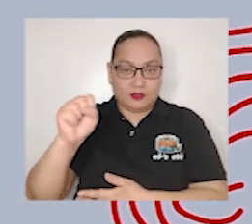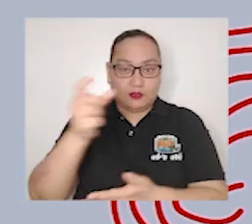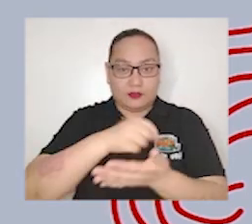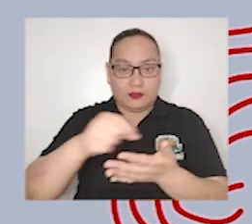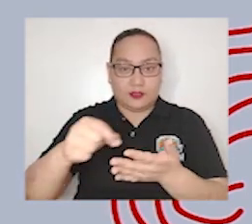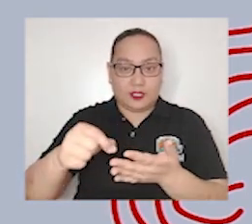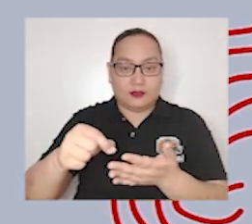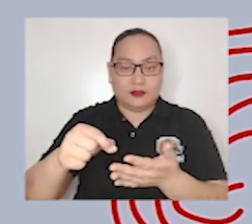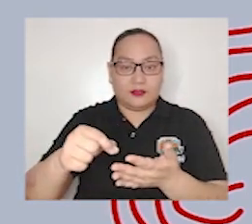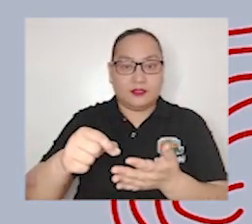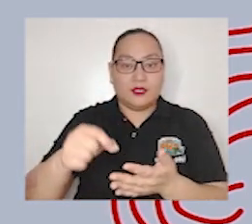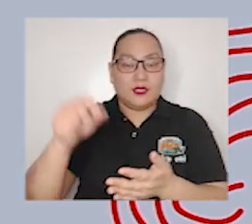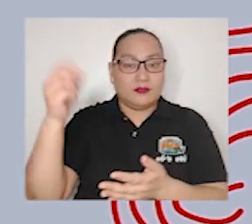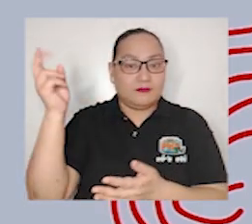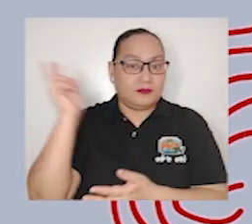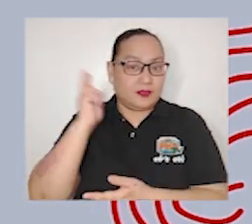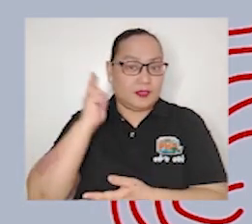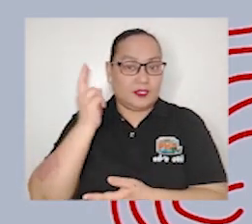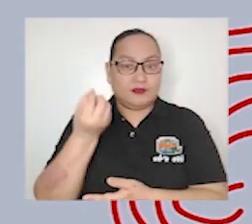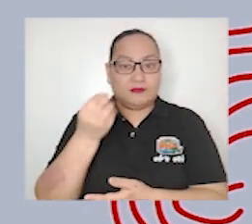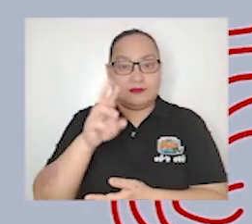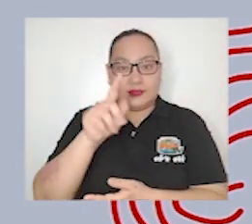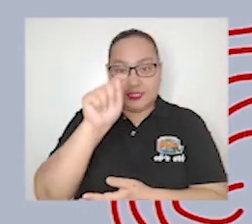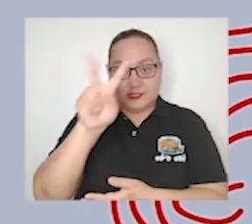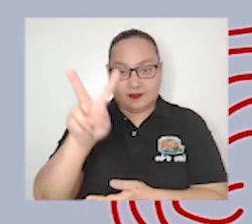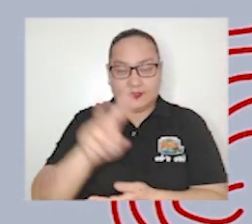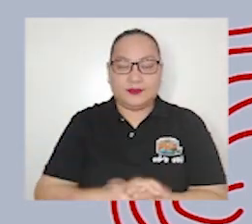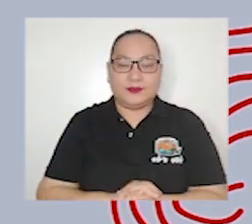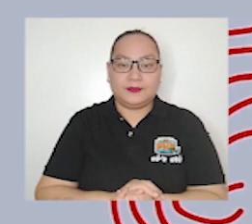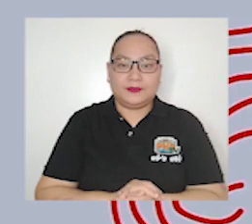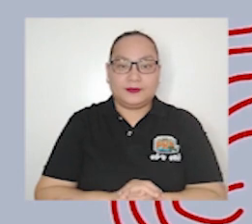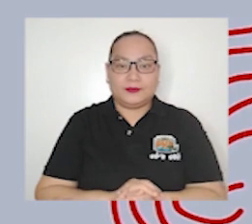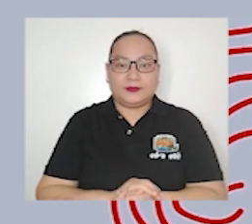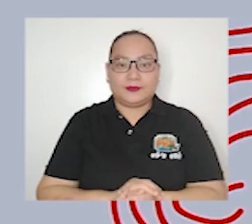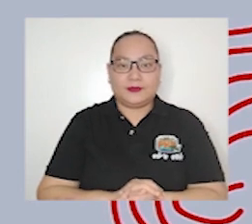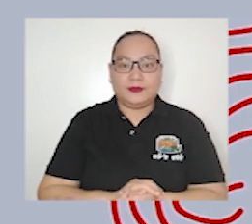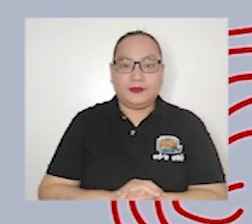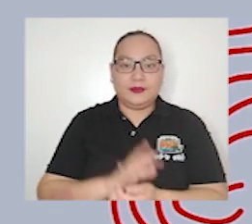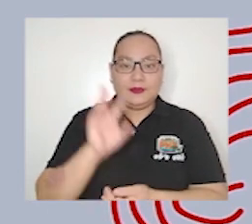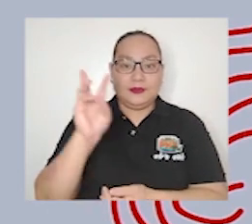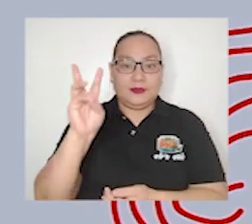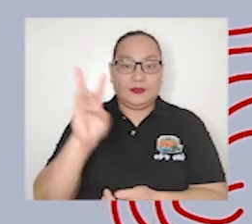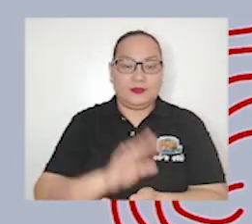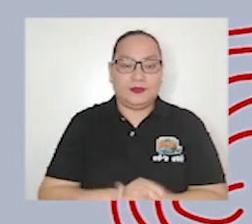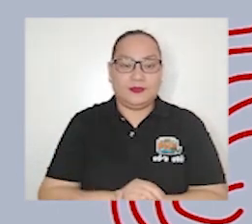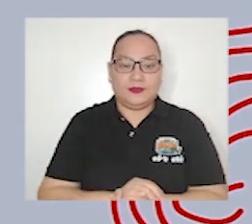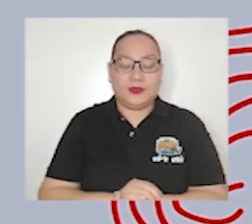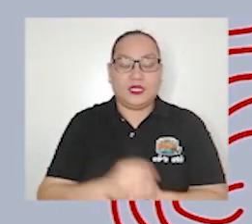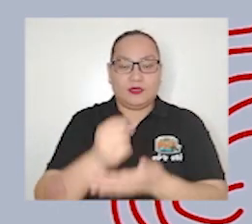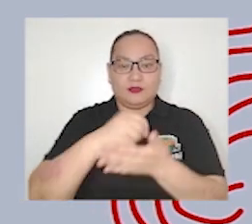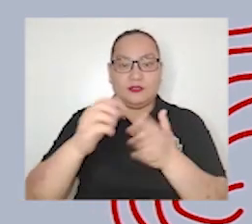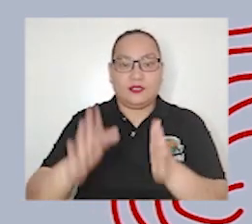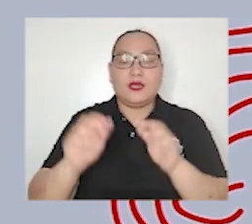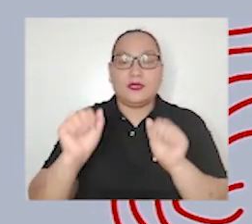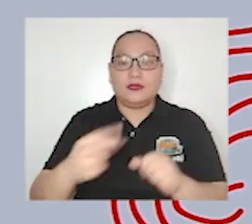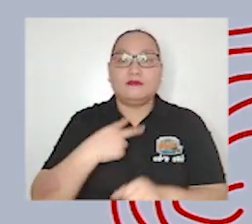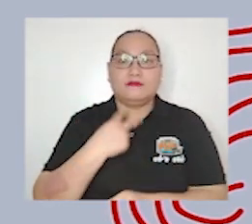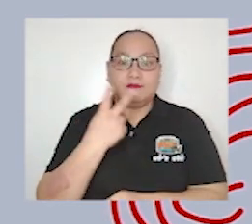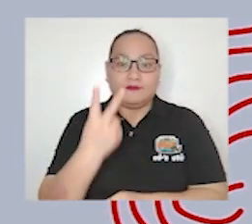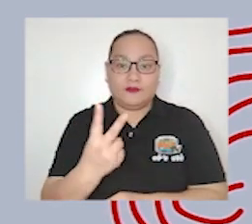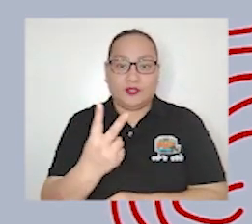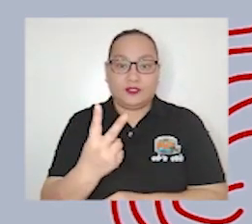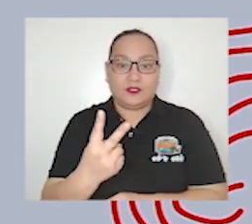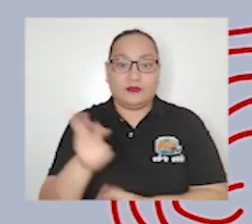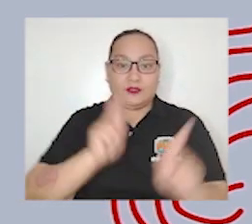those in the radio or on TV six statement is journalists can be the voice of the